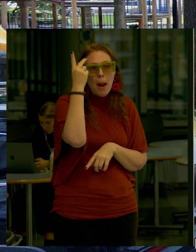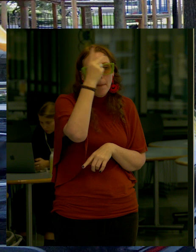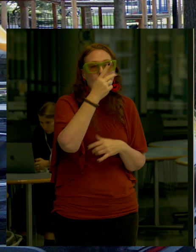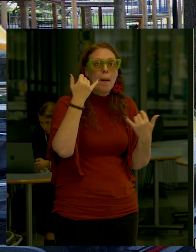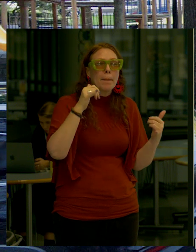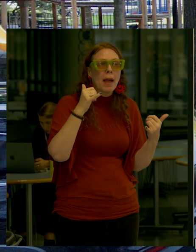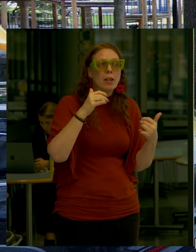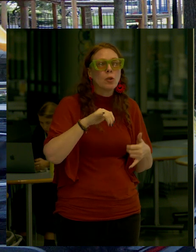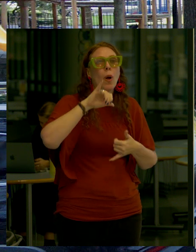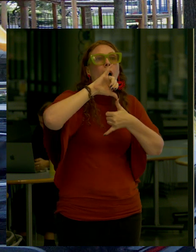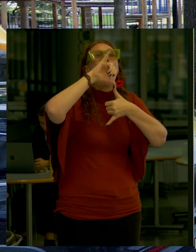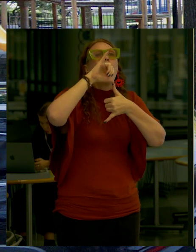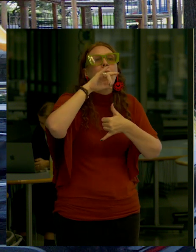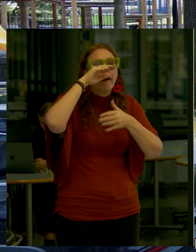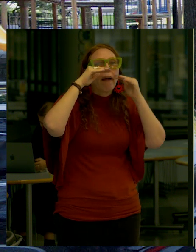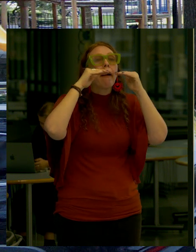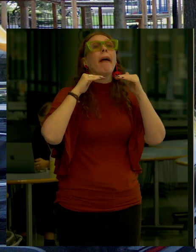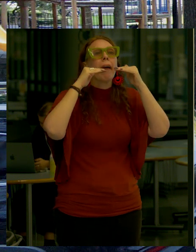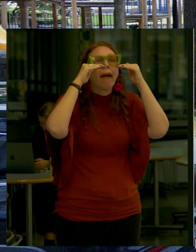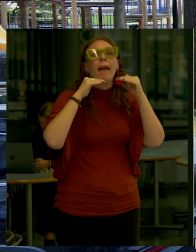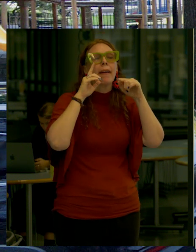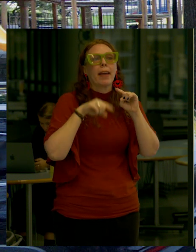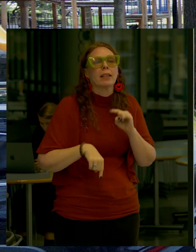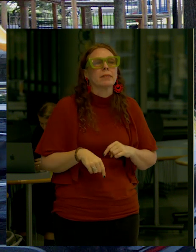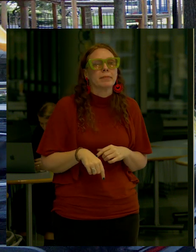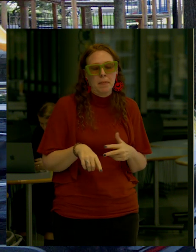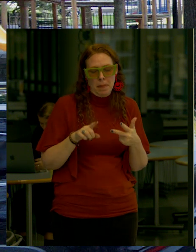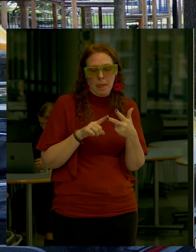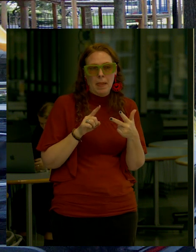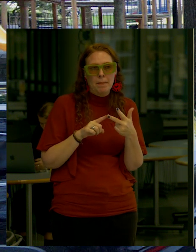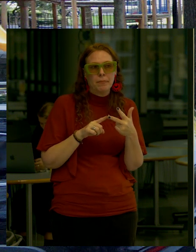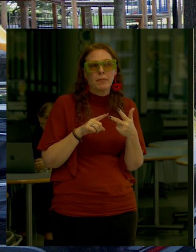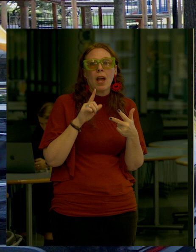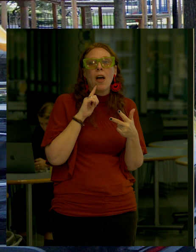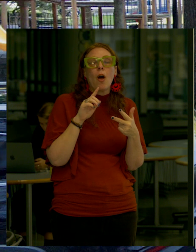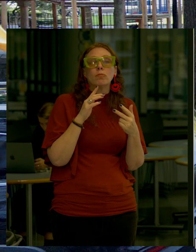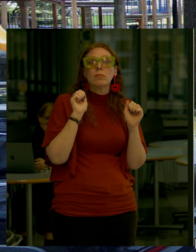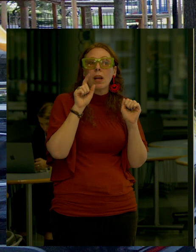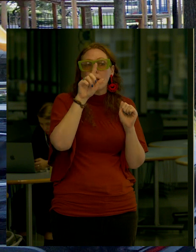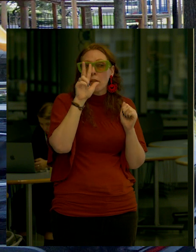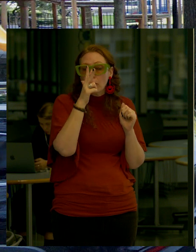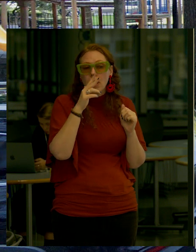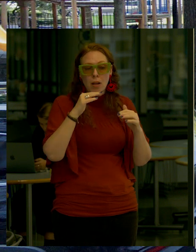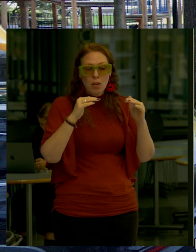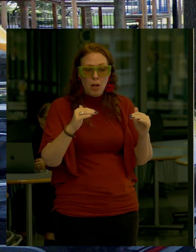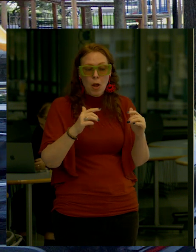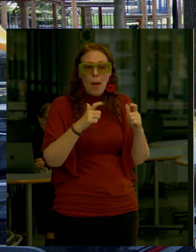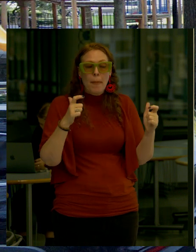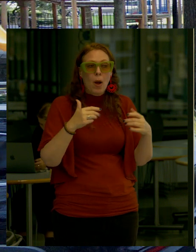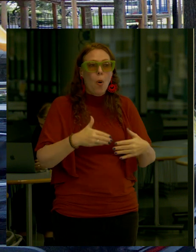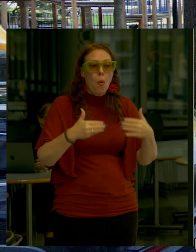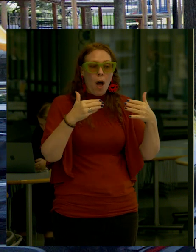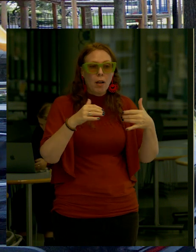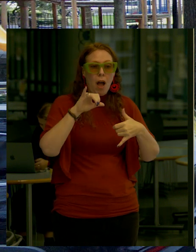they're playing It'll be too high Which leads to my third point Are these walls scalable in the sense that You build that gray wall to